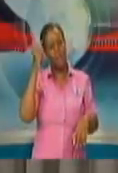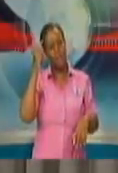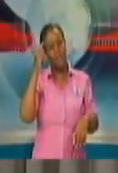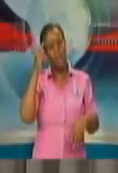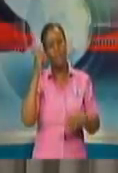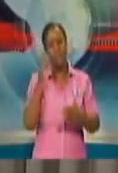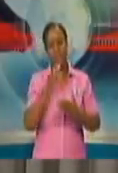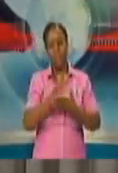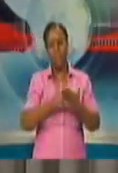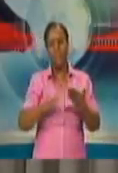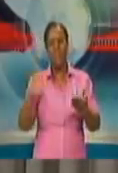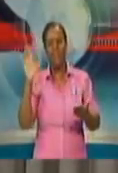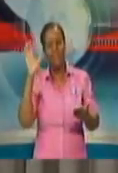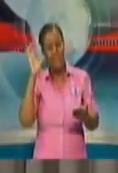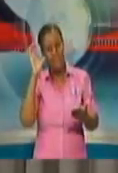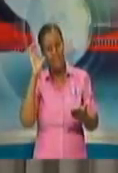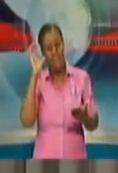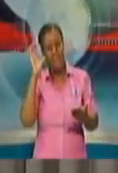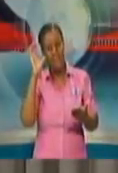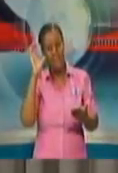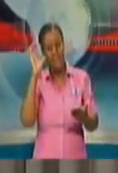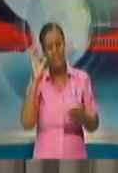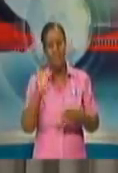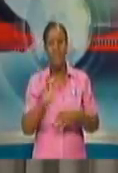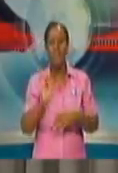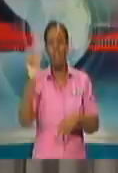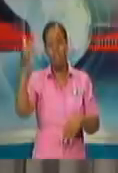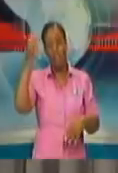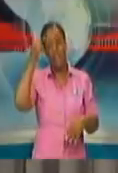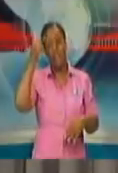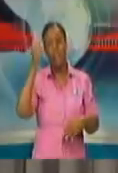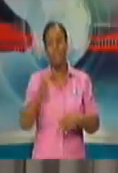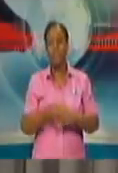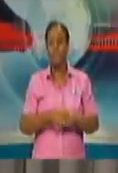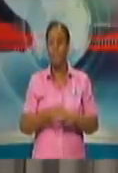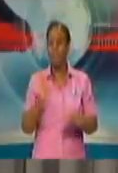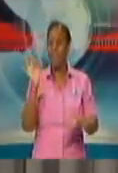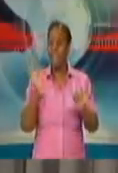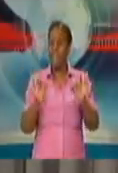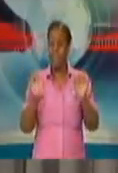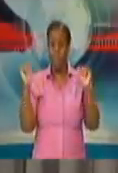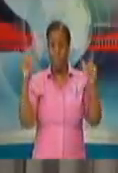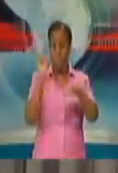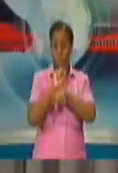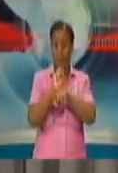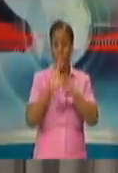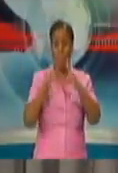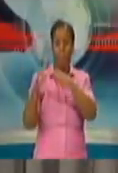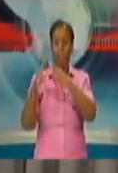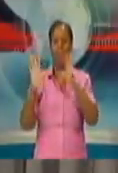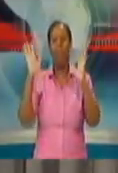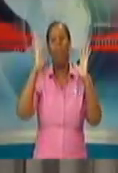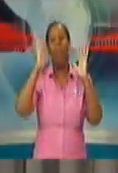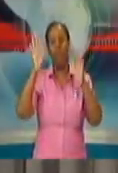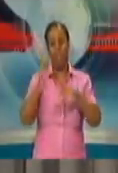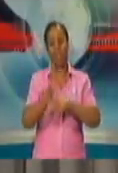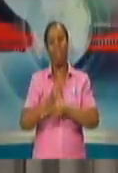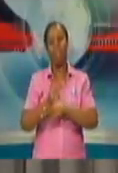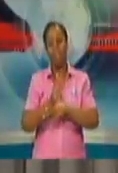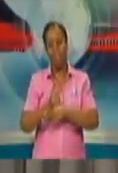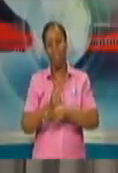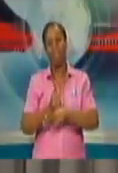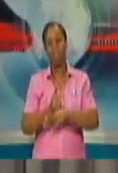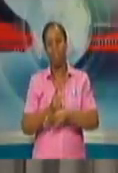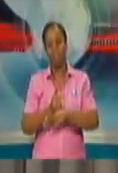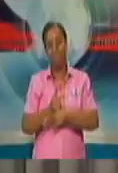that bringing persons back into full employment, we have to be careful about. Yes, it will relieve their hardships,